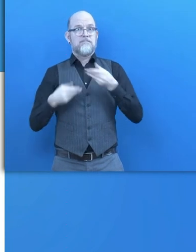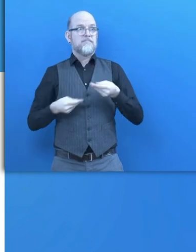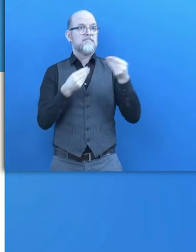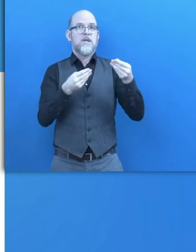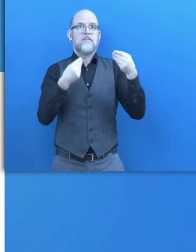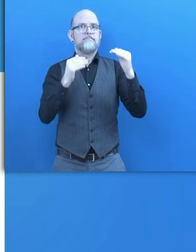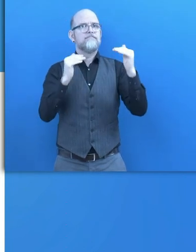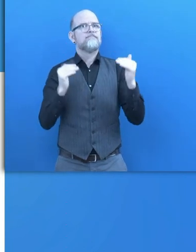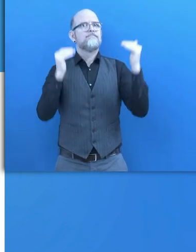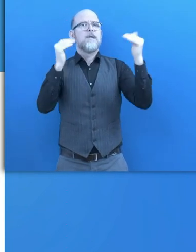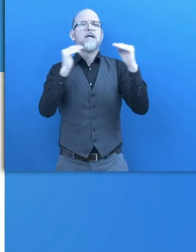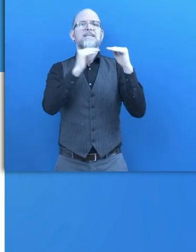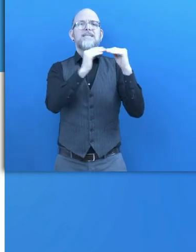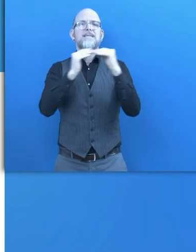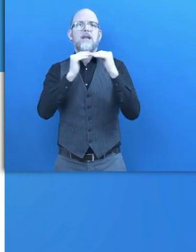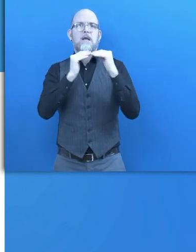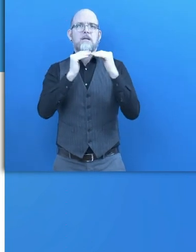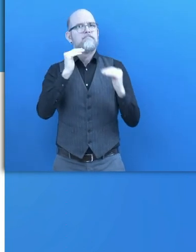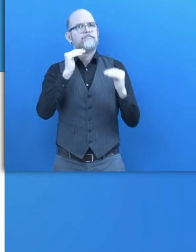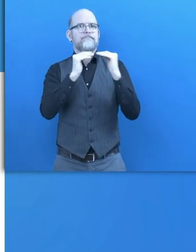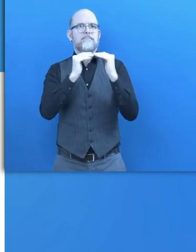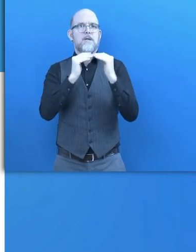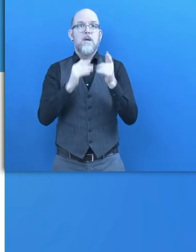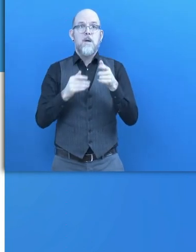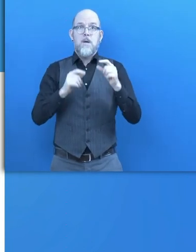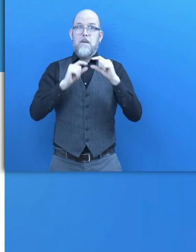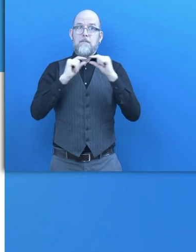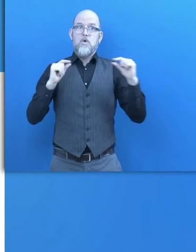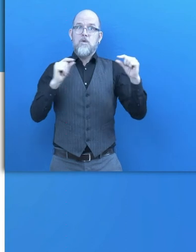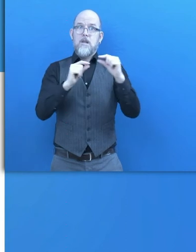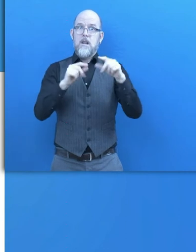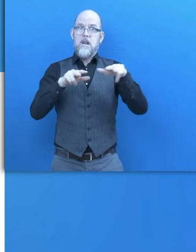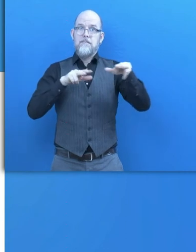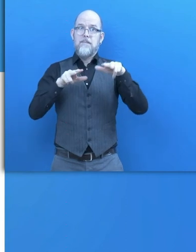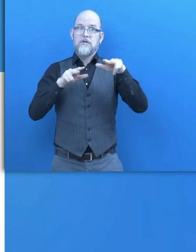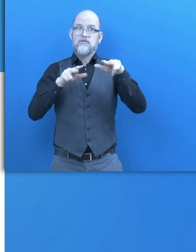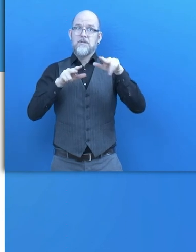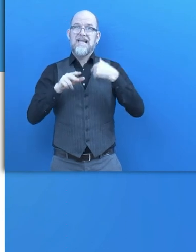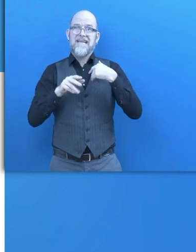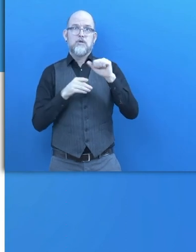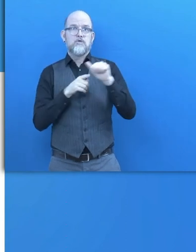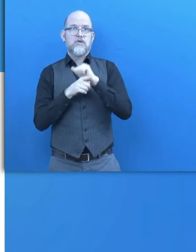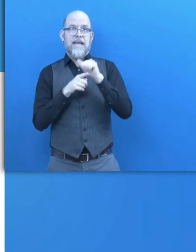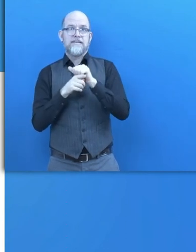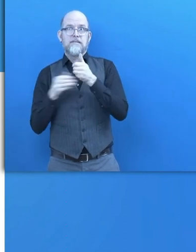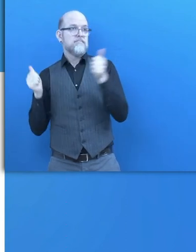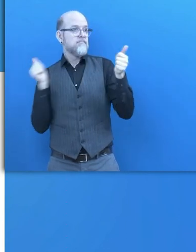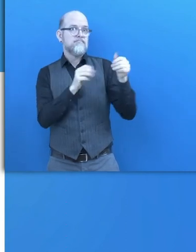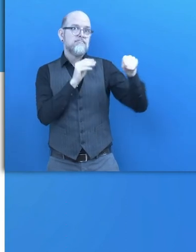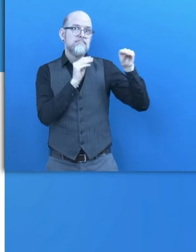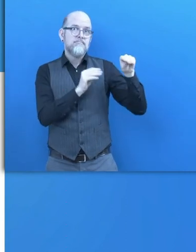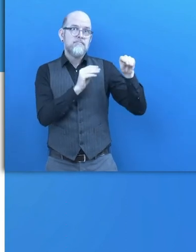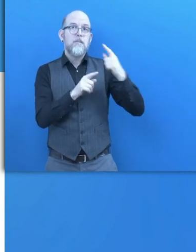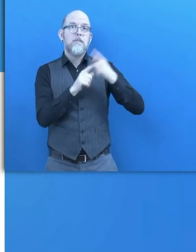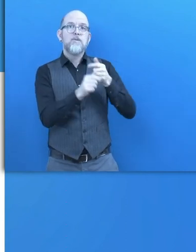managing the portal. Partners will get training and mentoring from Enable.me. Also based